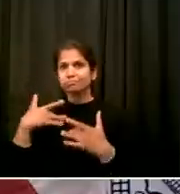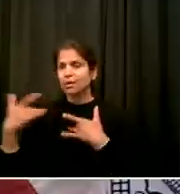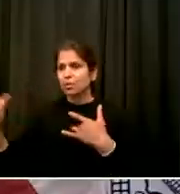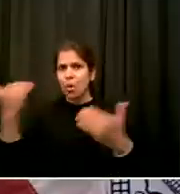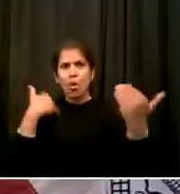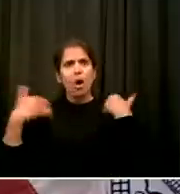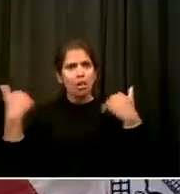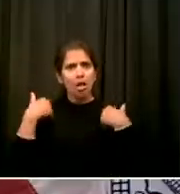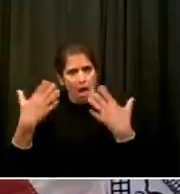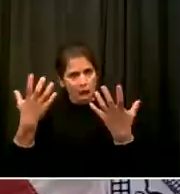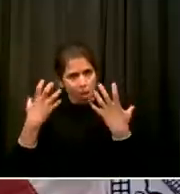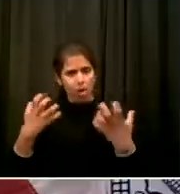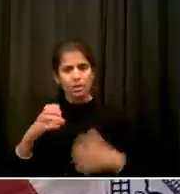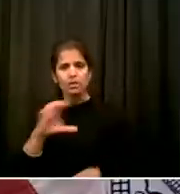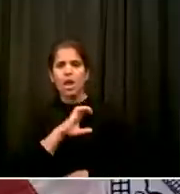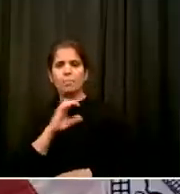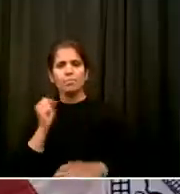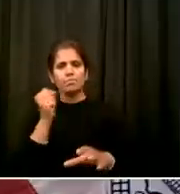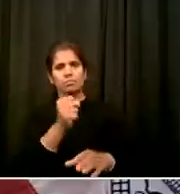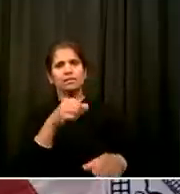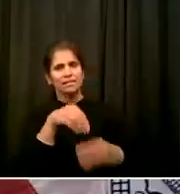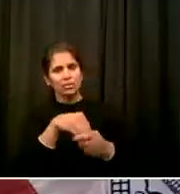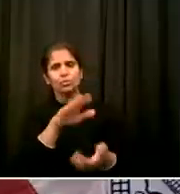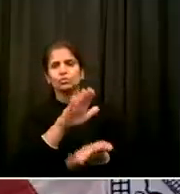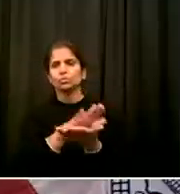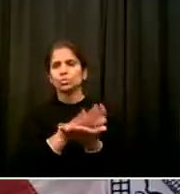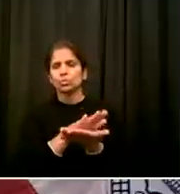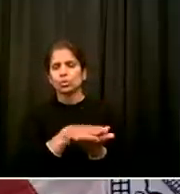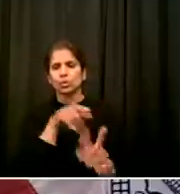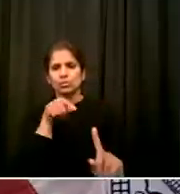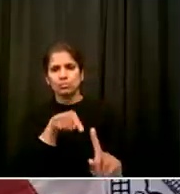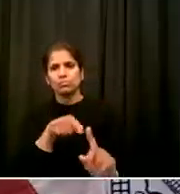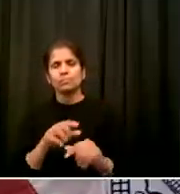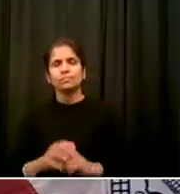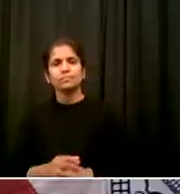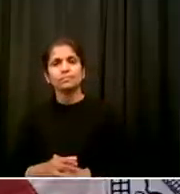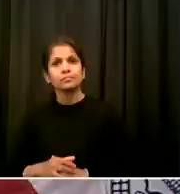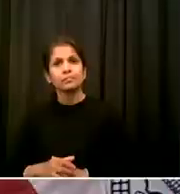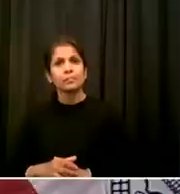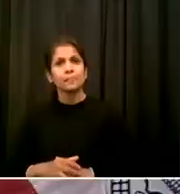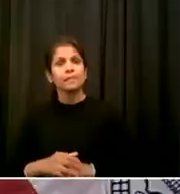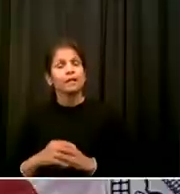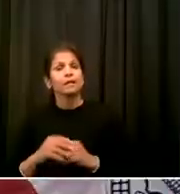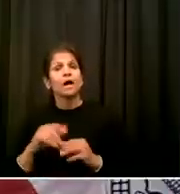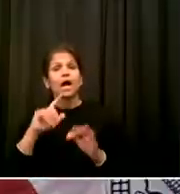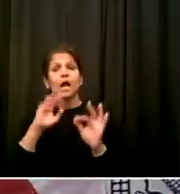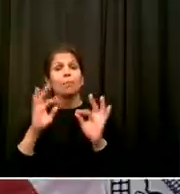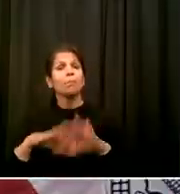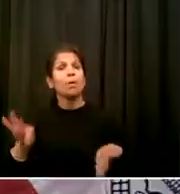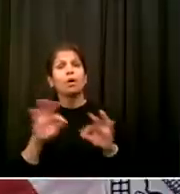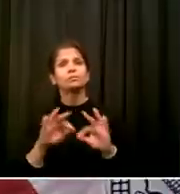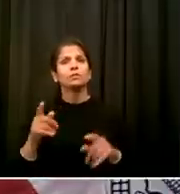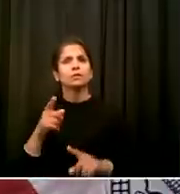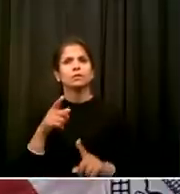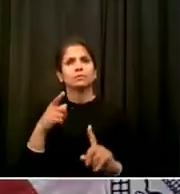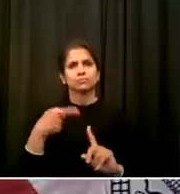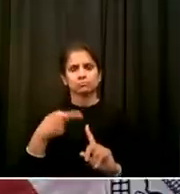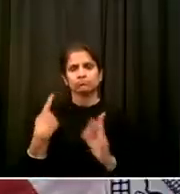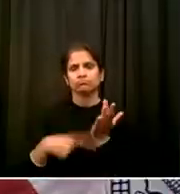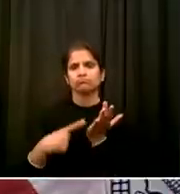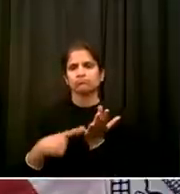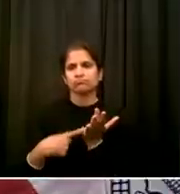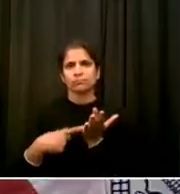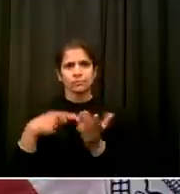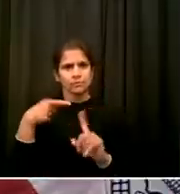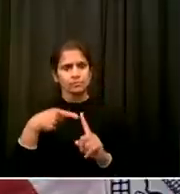So I want this whole conversation to start from the grassroots up What do the parents of New York